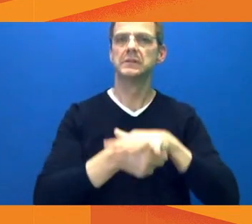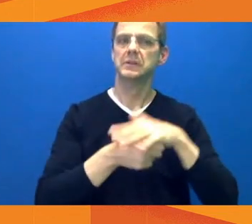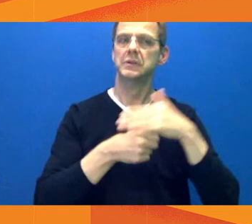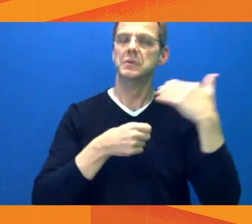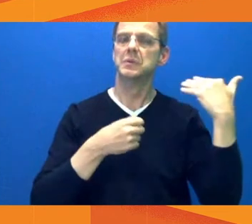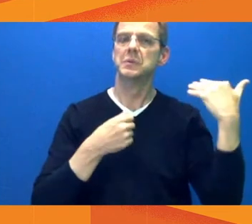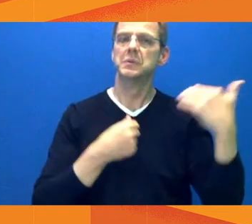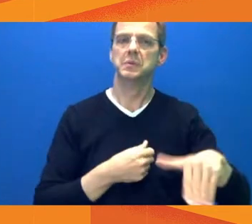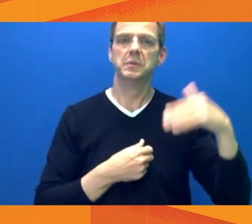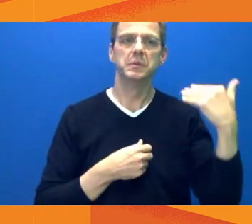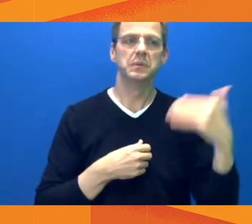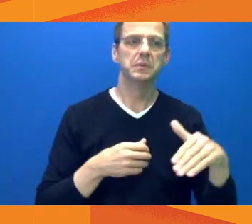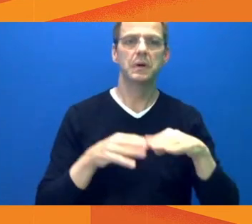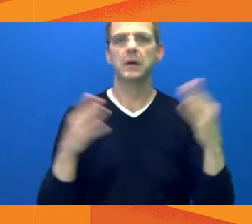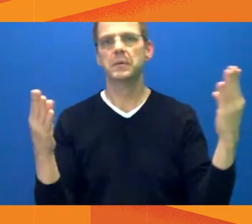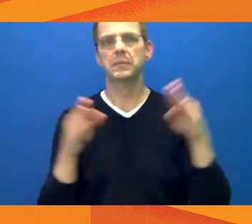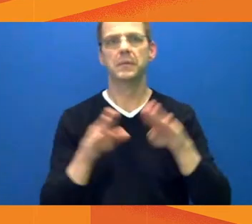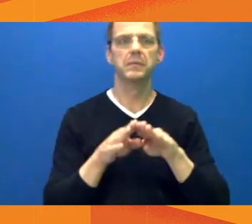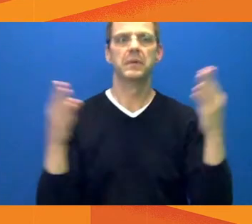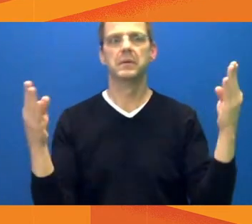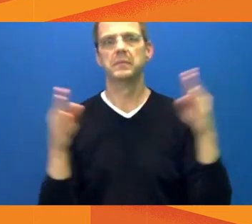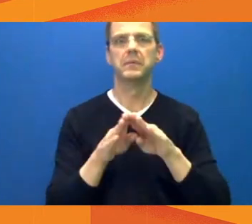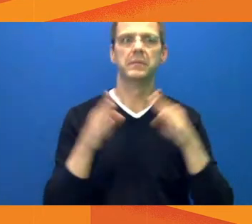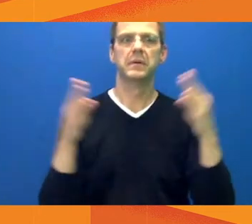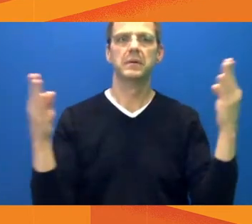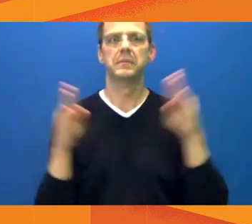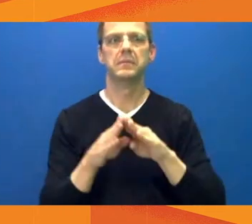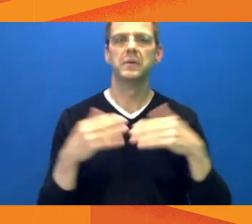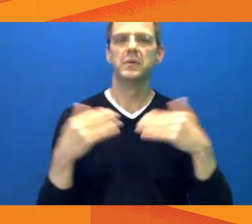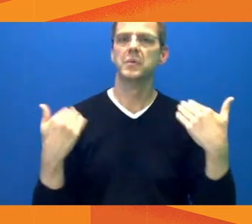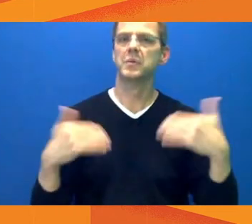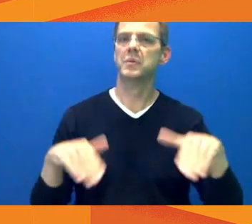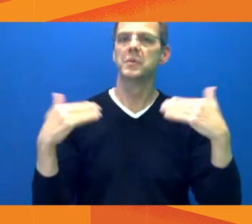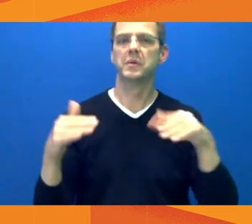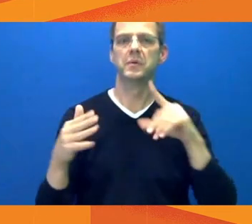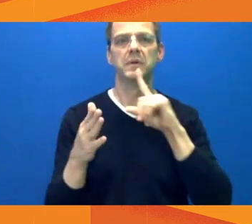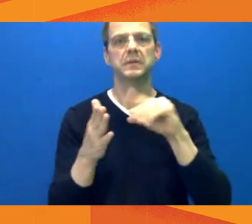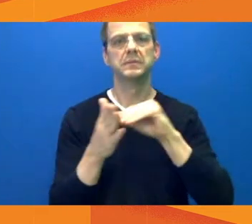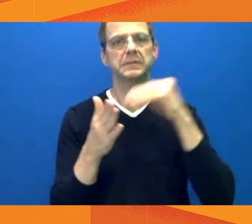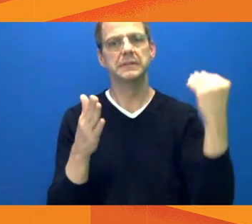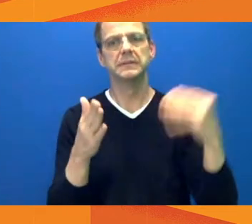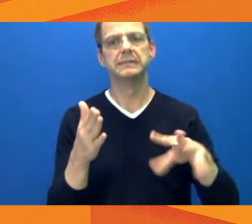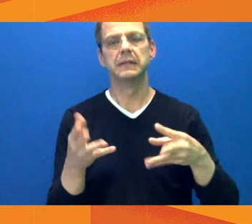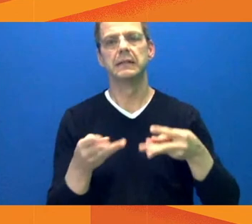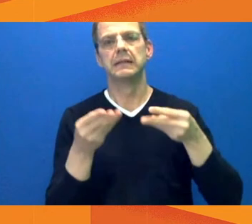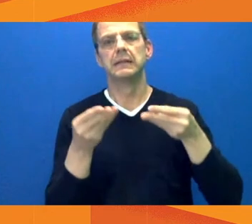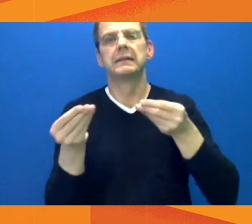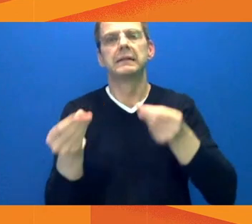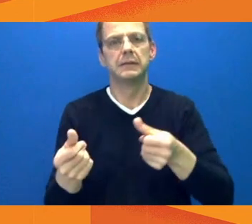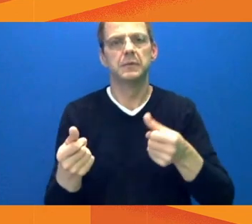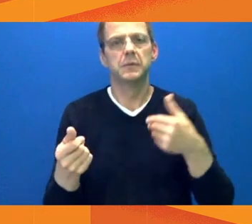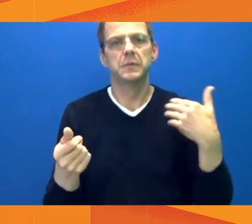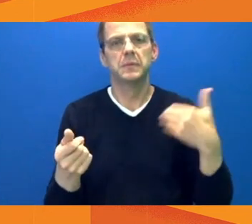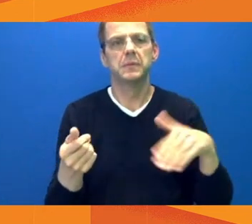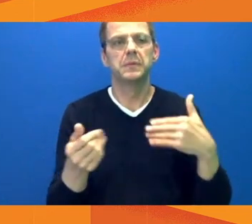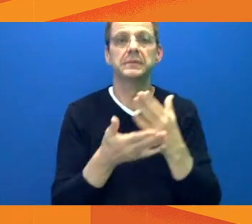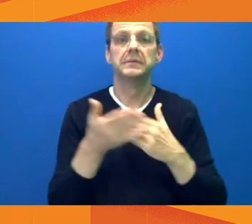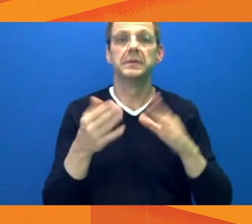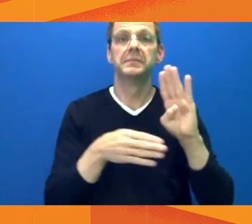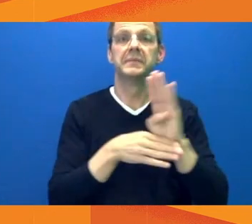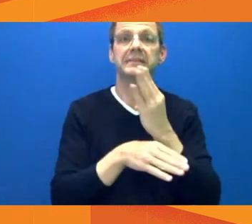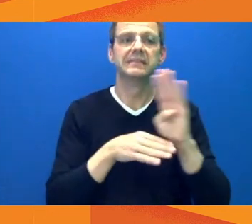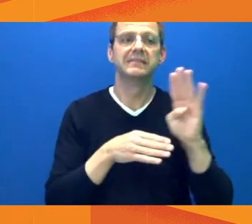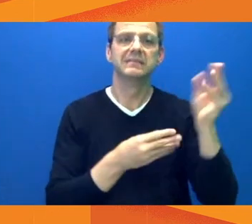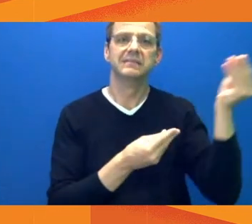closing and opening and closing. And some businesses have even told us they feel they won't be able to survive this third wave. And I'm deeply